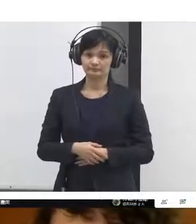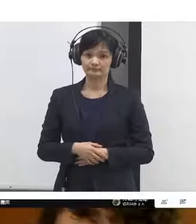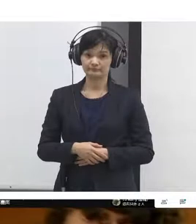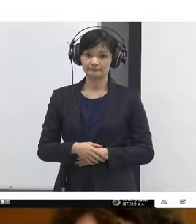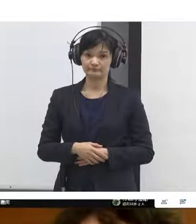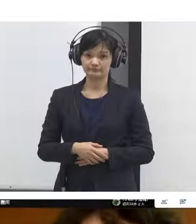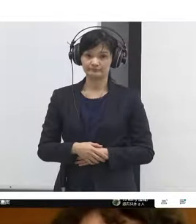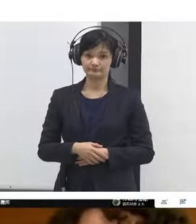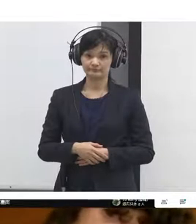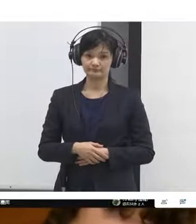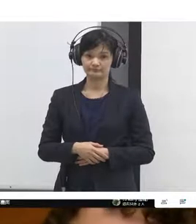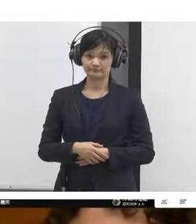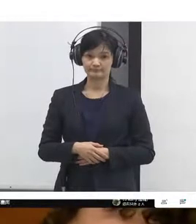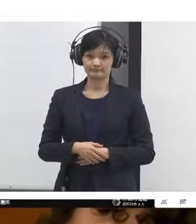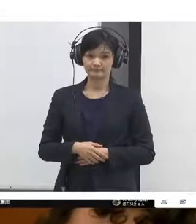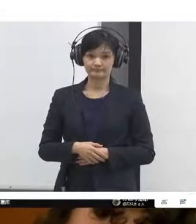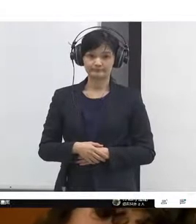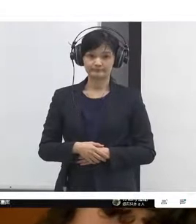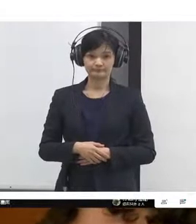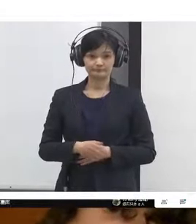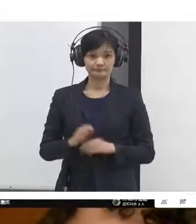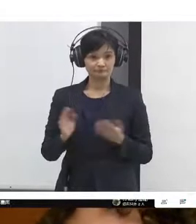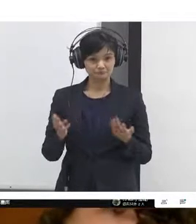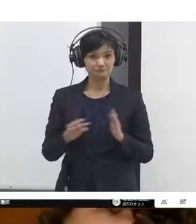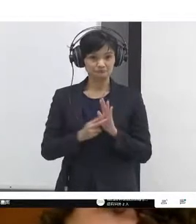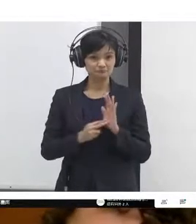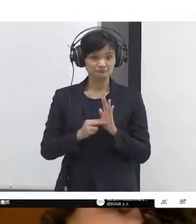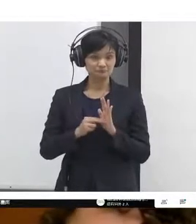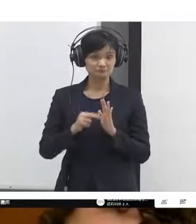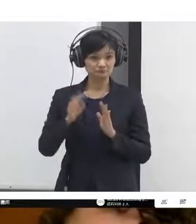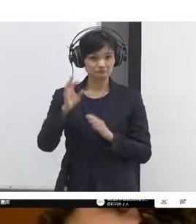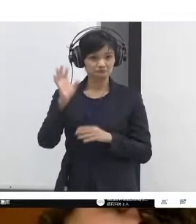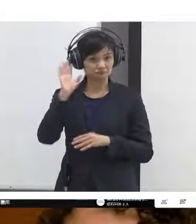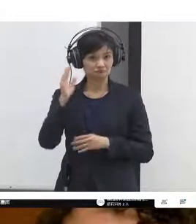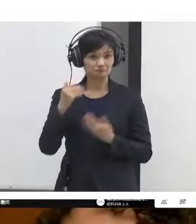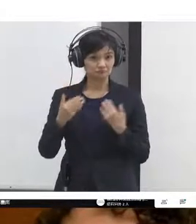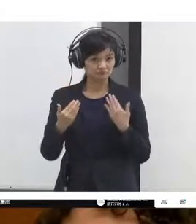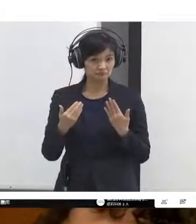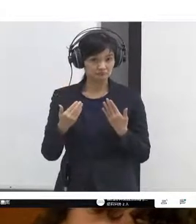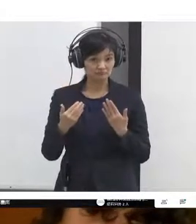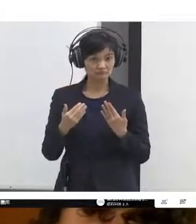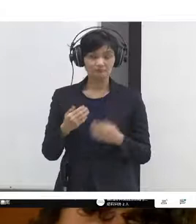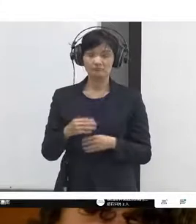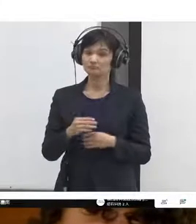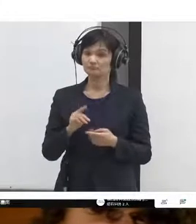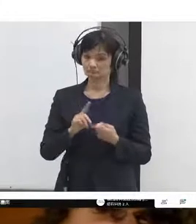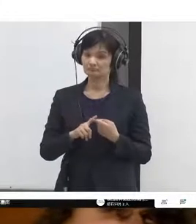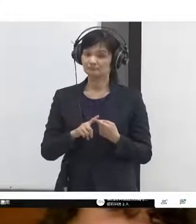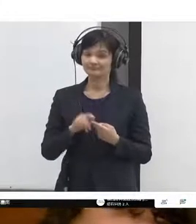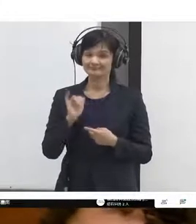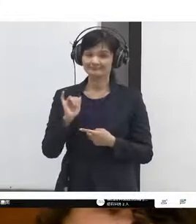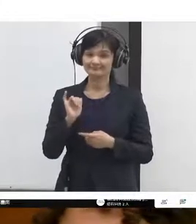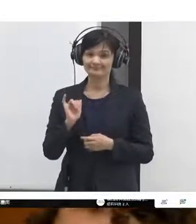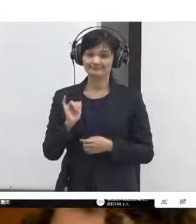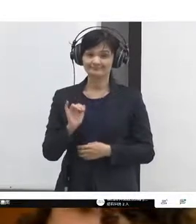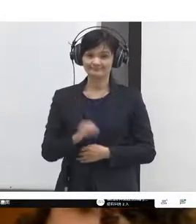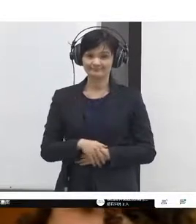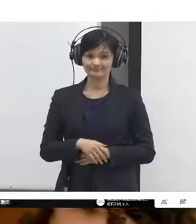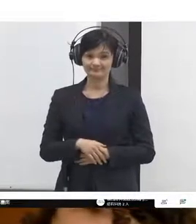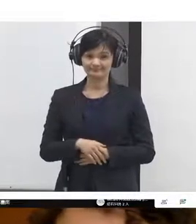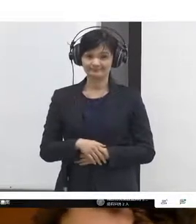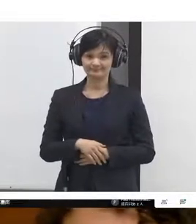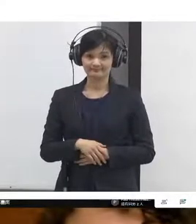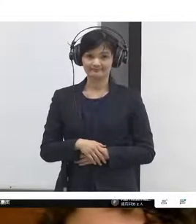is that enough of an example yeah I think so so maybe so can you describe